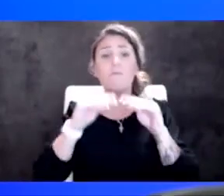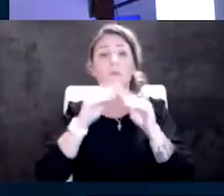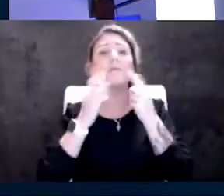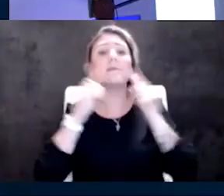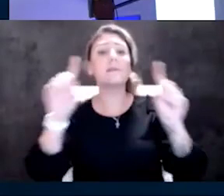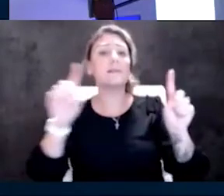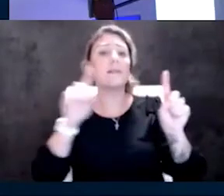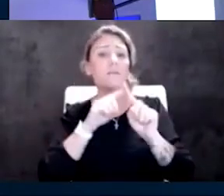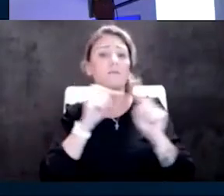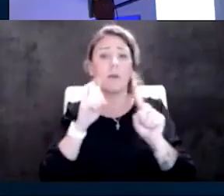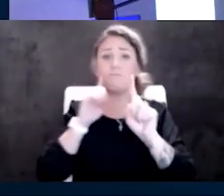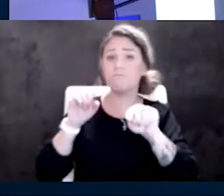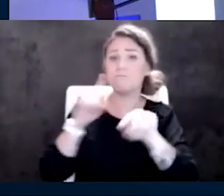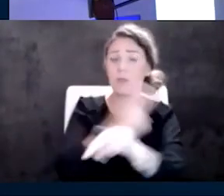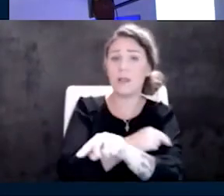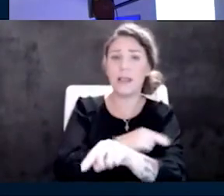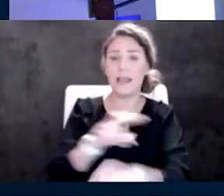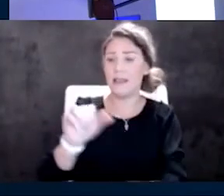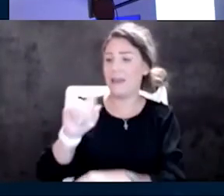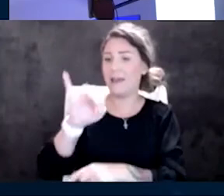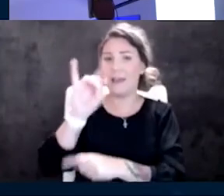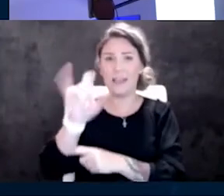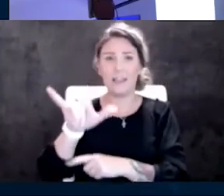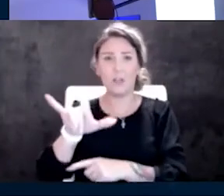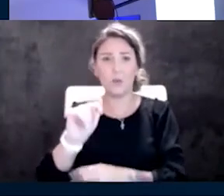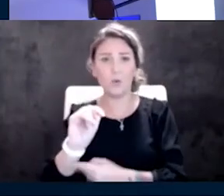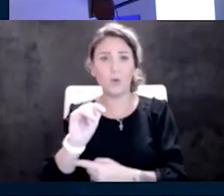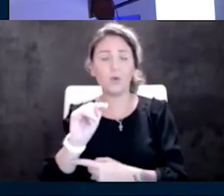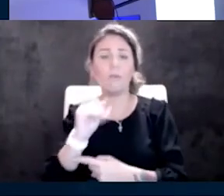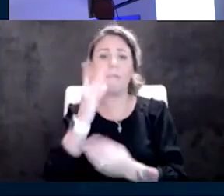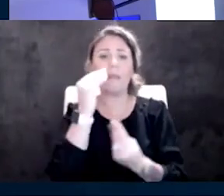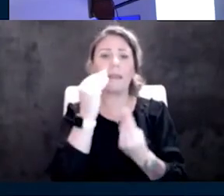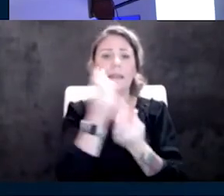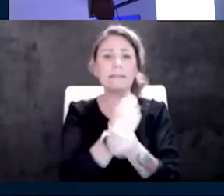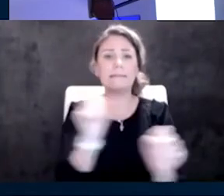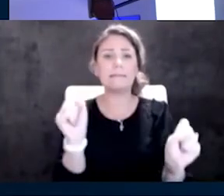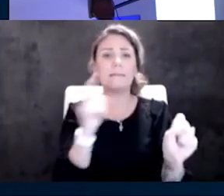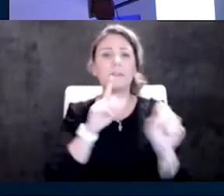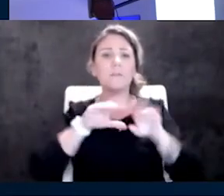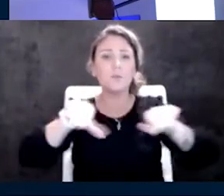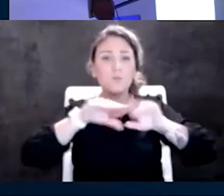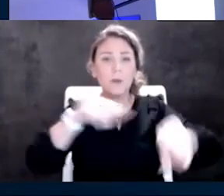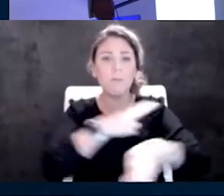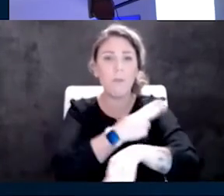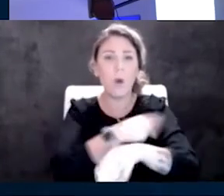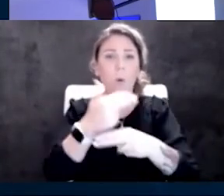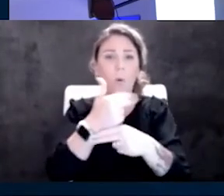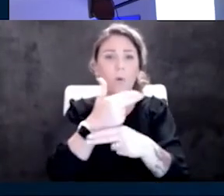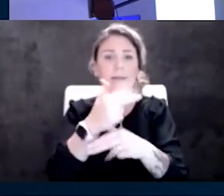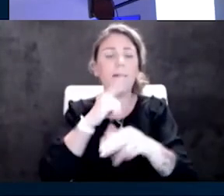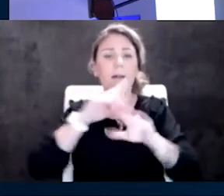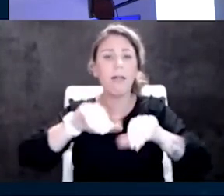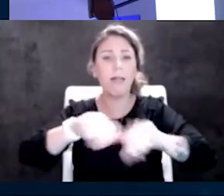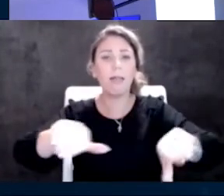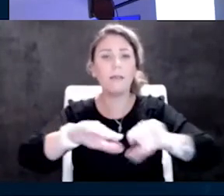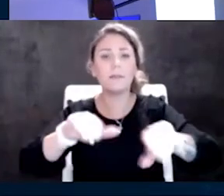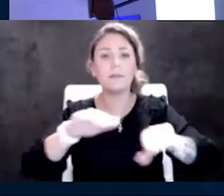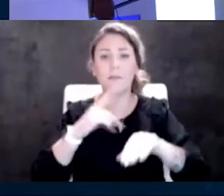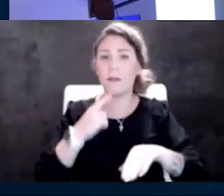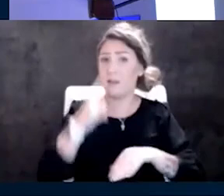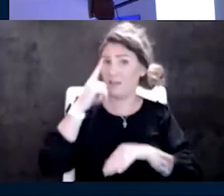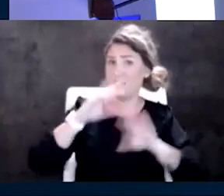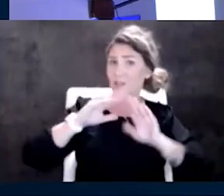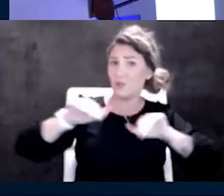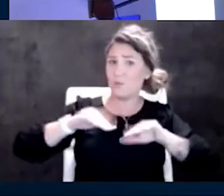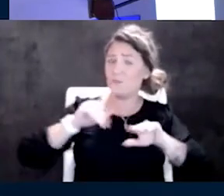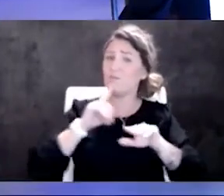Andy on YouTube is asking, do you think it's safe to swim in the hotel swimming pools? Oh, think swimming is actually really safe. There's so many areas.